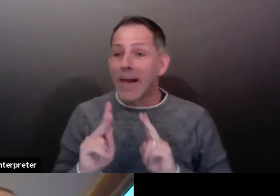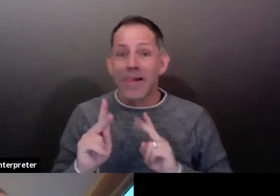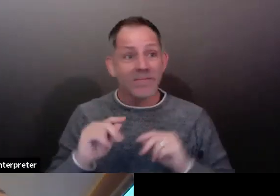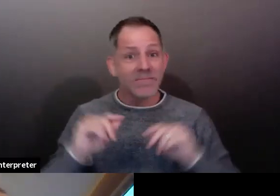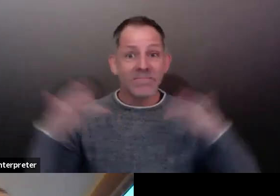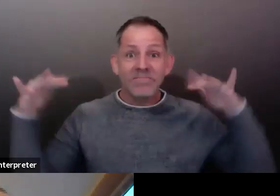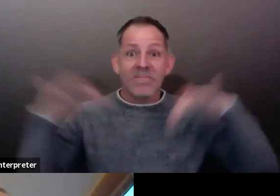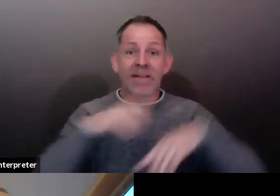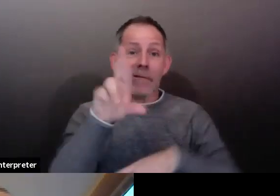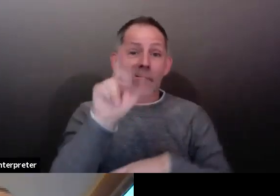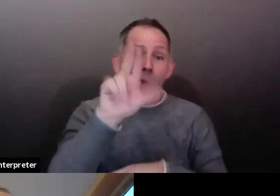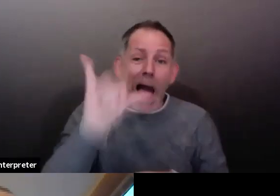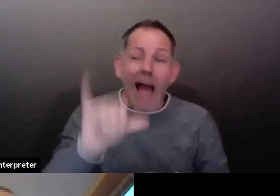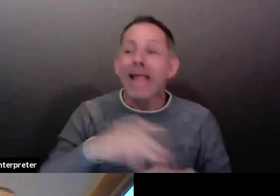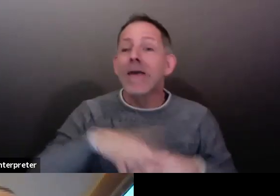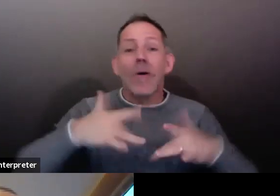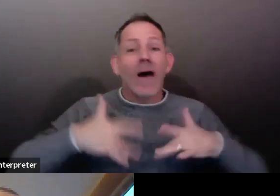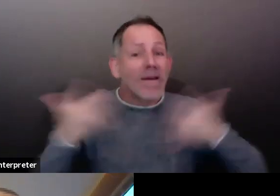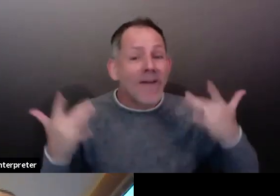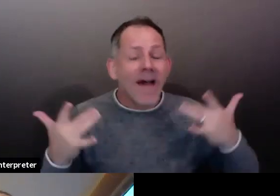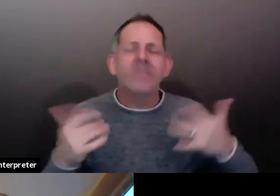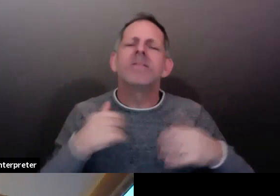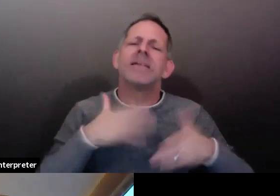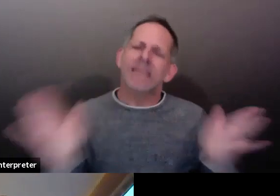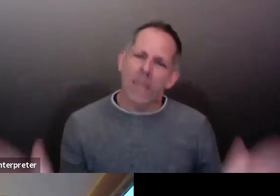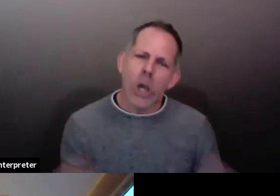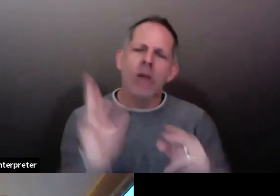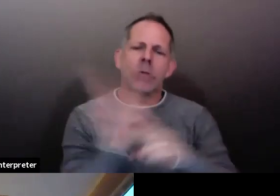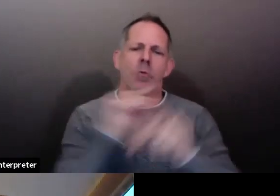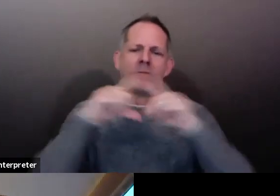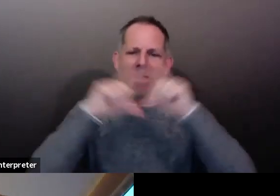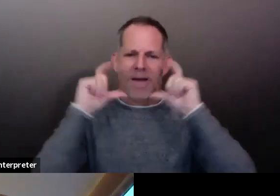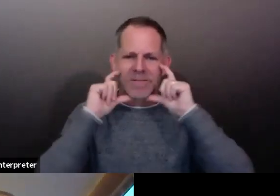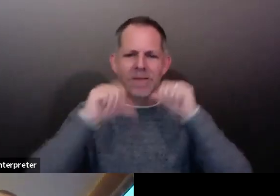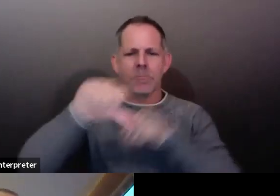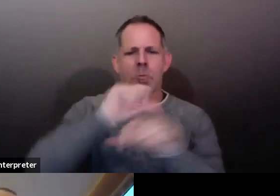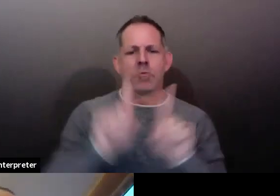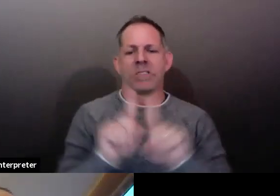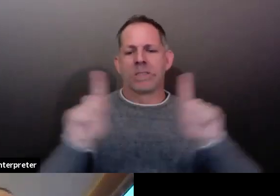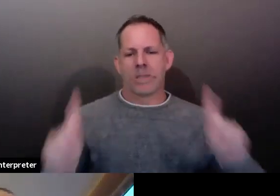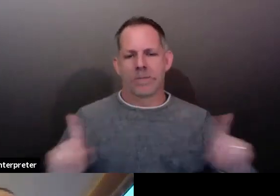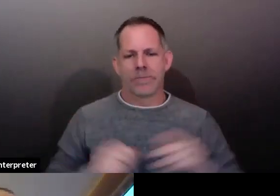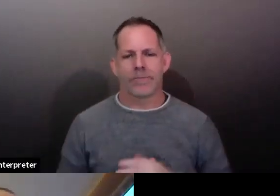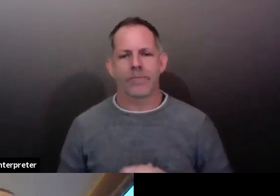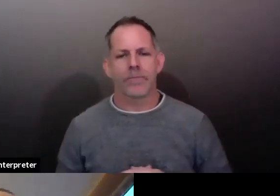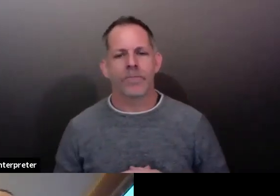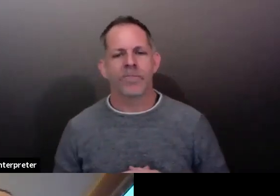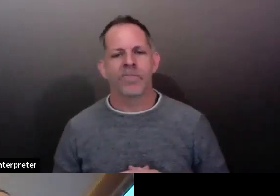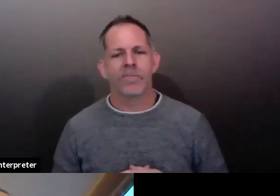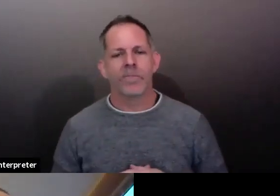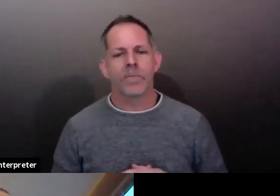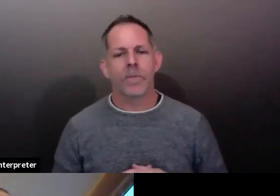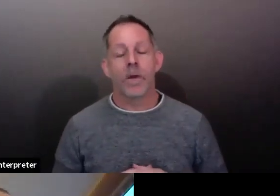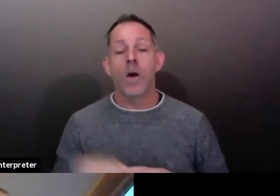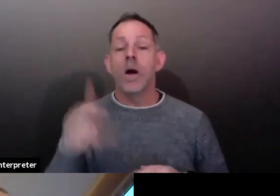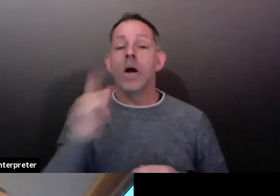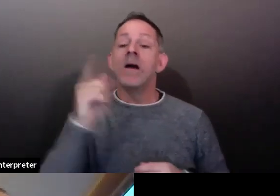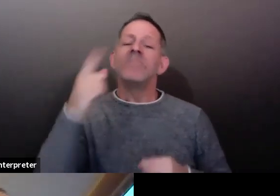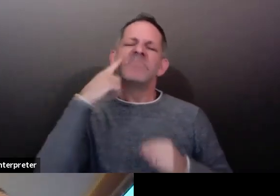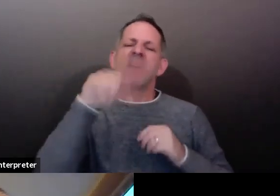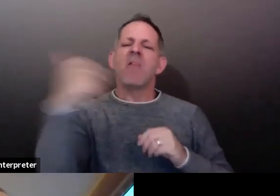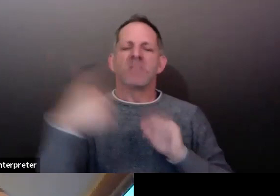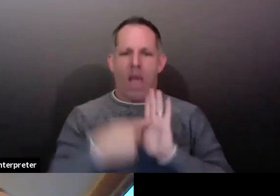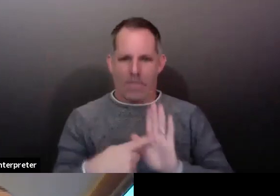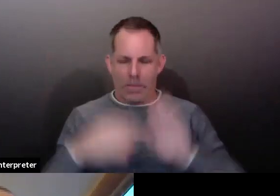When you're not with your household members in your house, when there's other people in there, also wearing face coverings. And then limiting